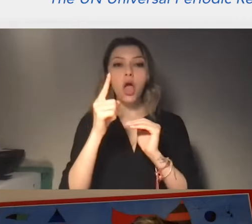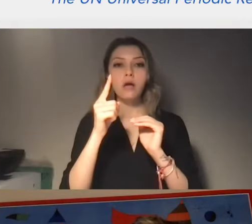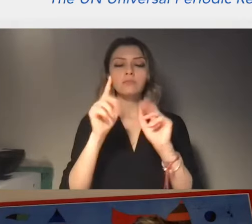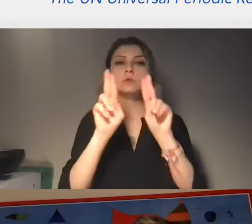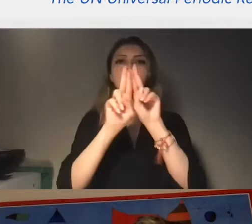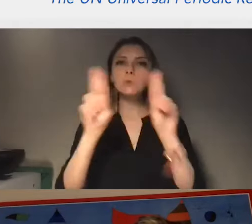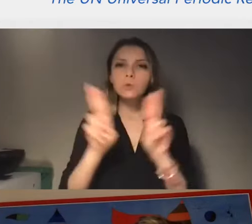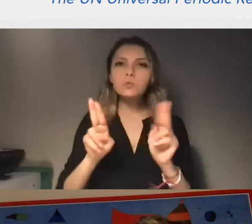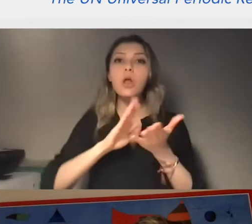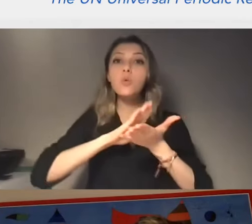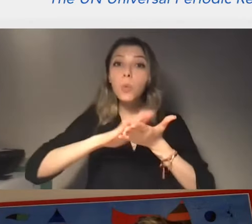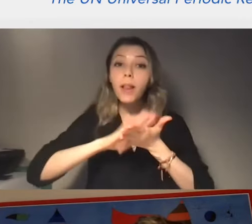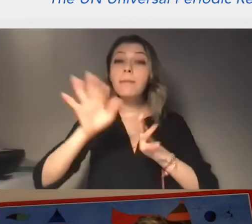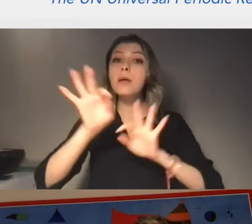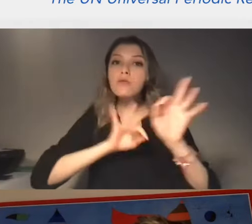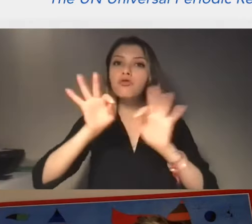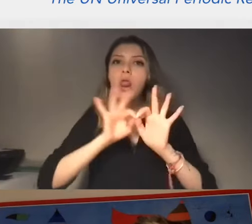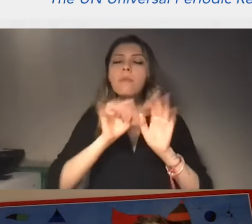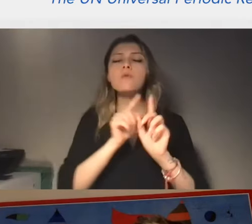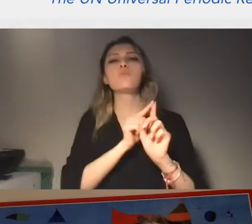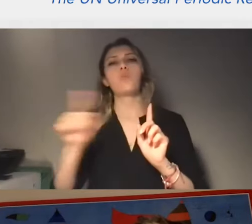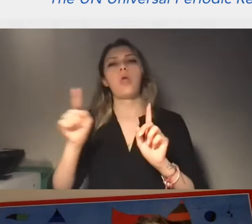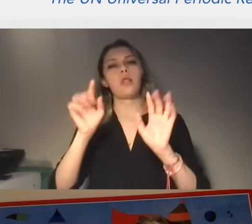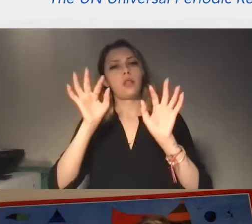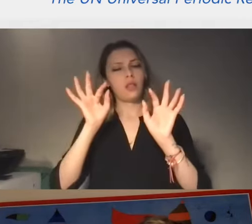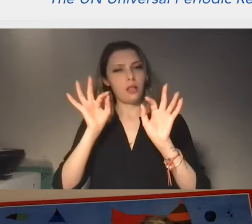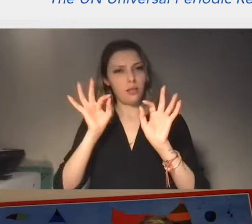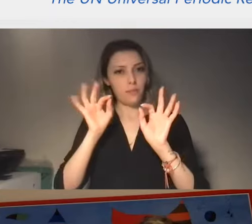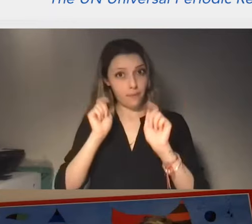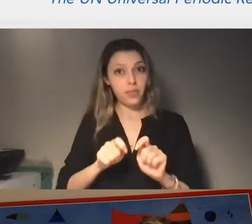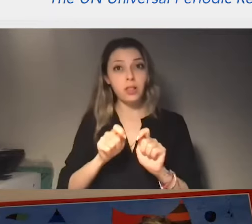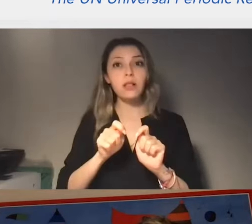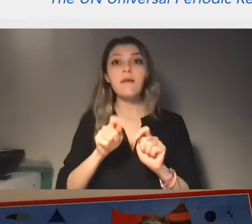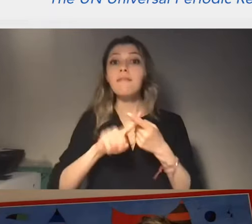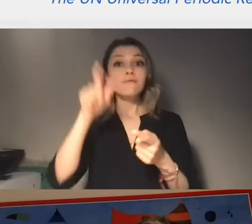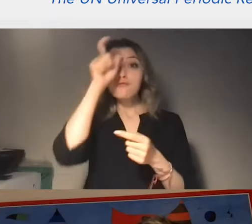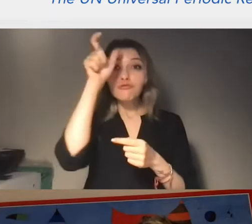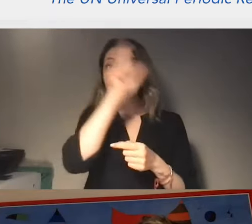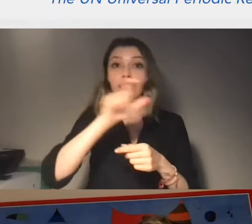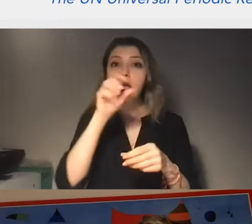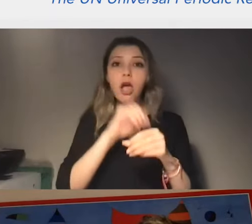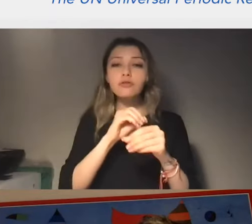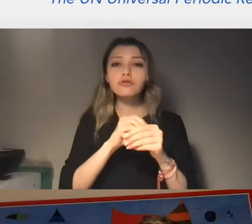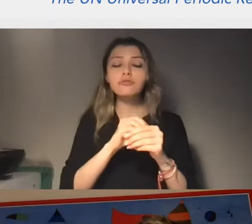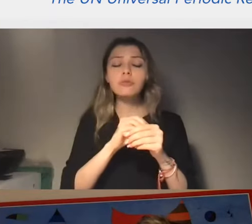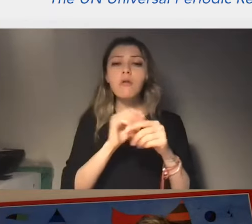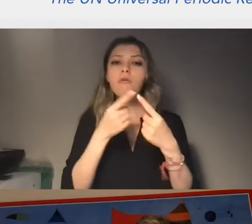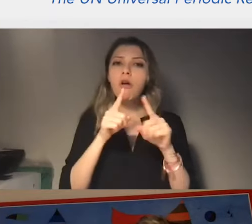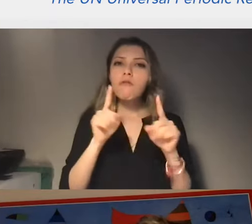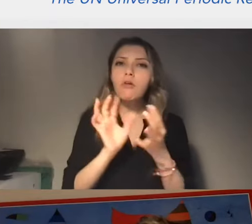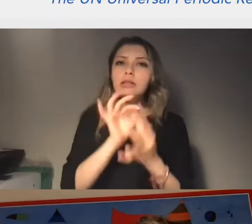Turkey accepted to improve several human rights issues. The UPI process provides opportunities for